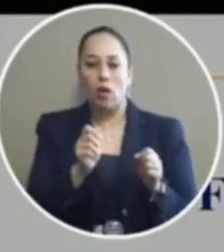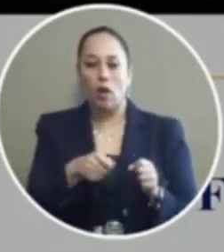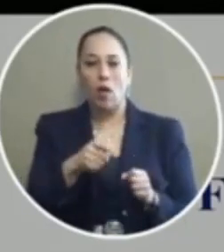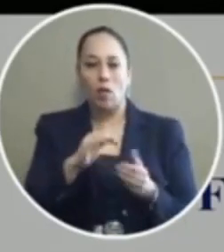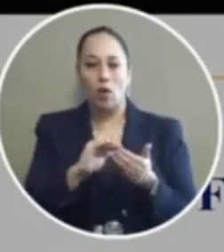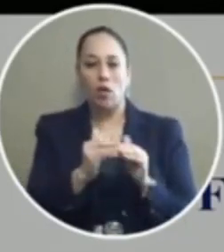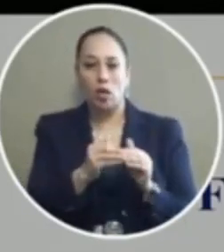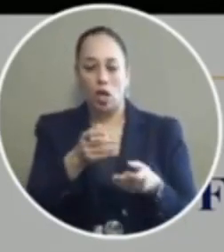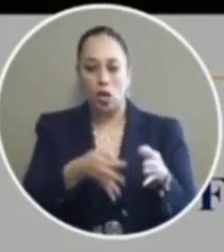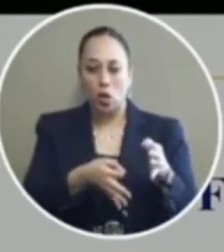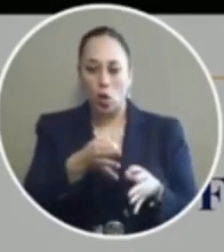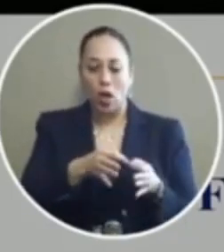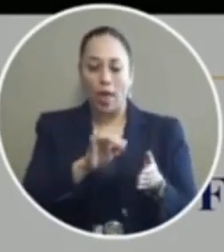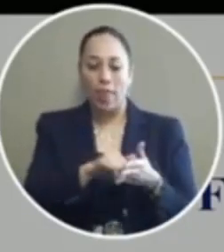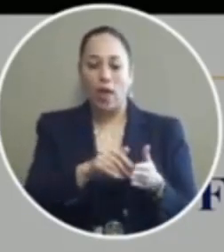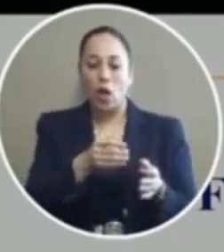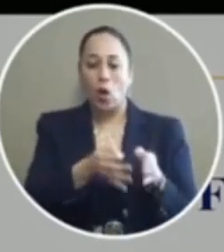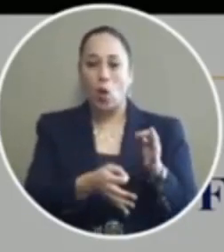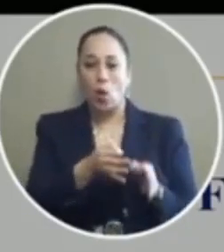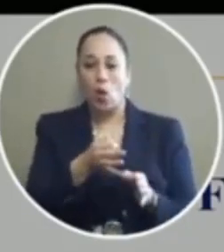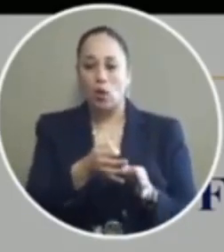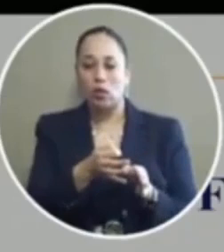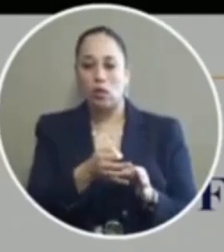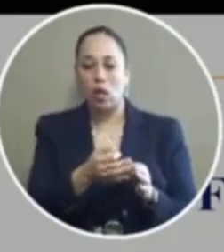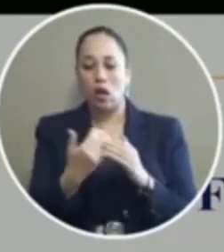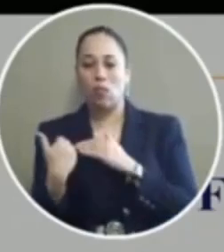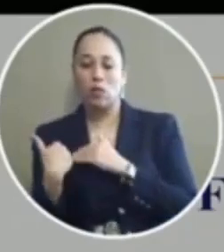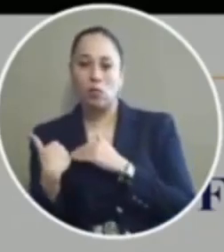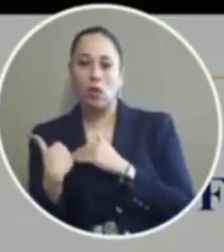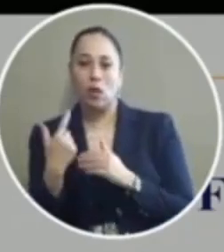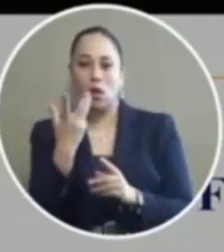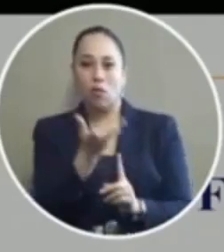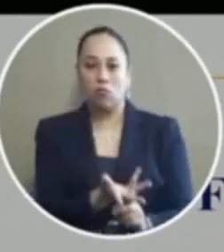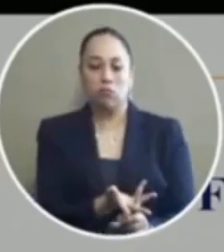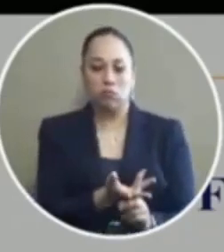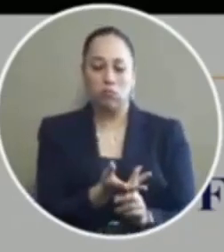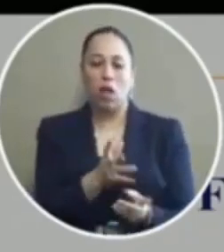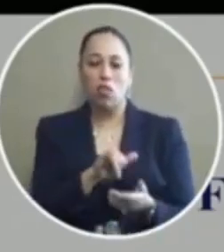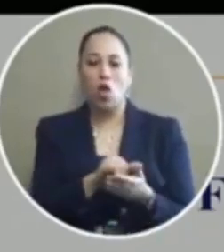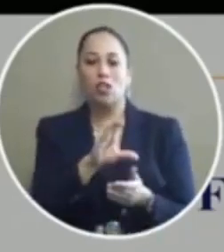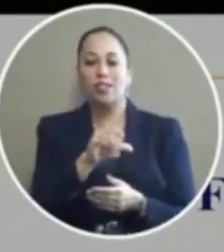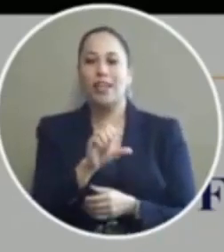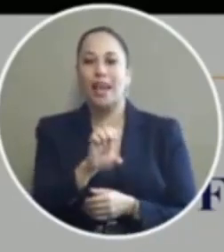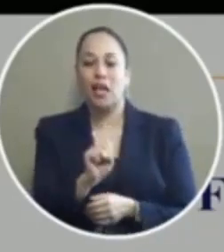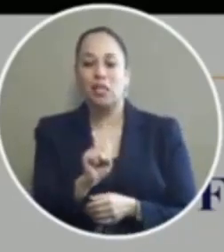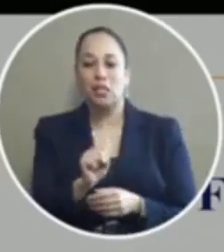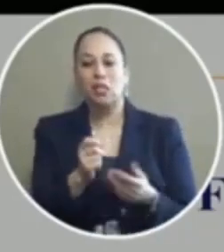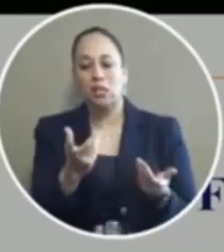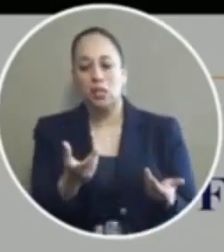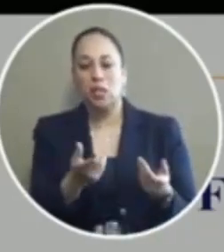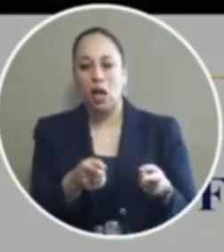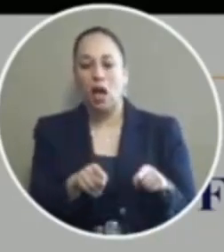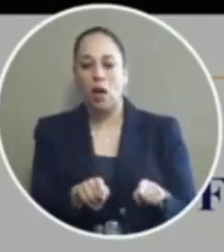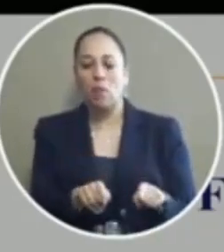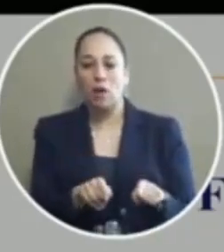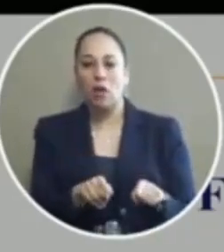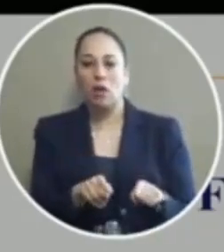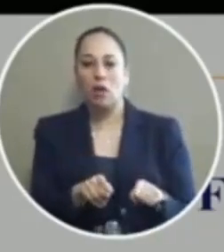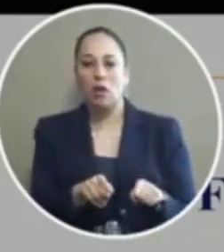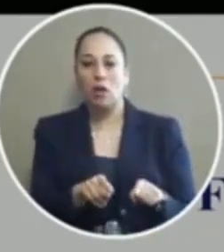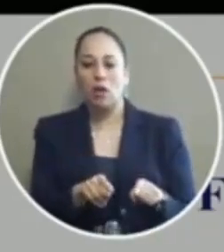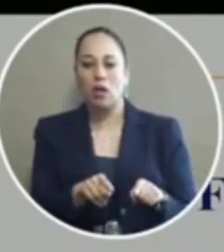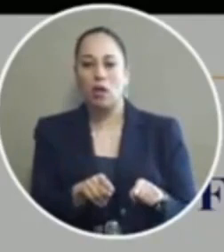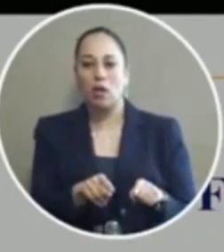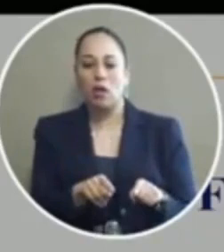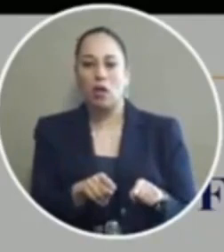courts the county courts are the courts that are responsible for handling the kind of cases that are generally going to be eligible